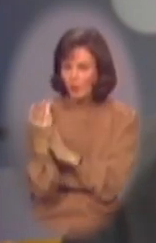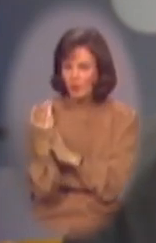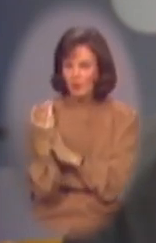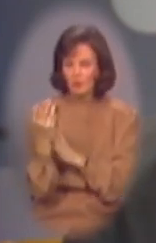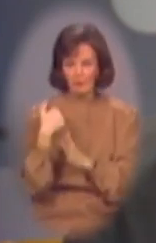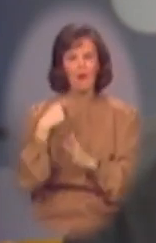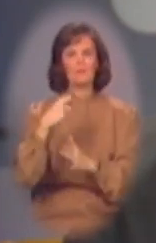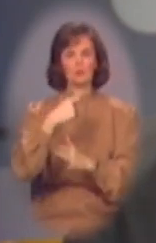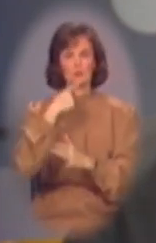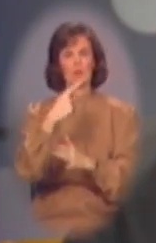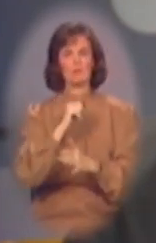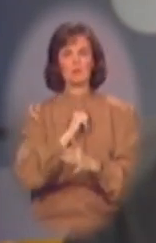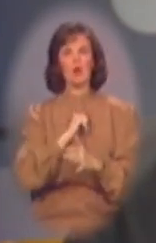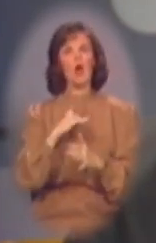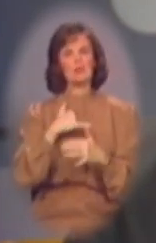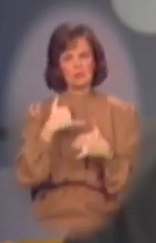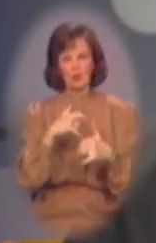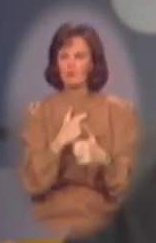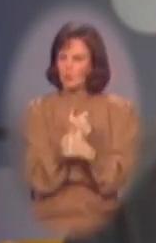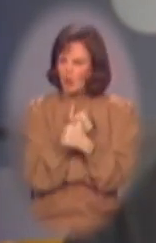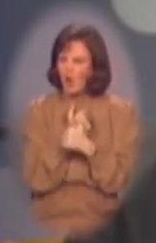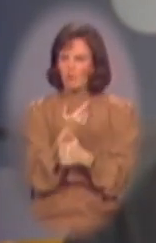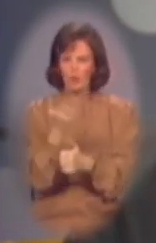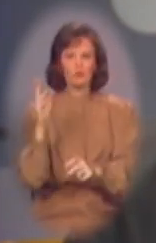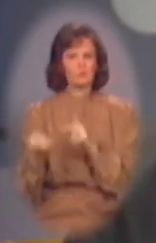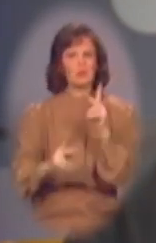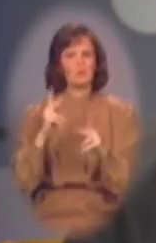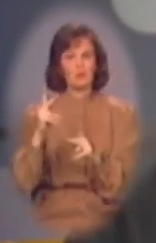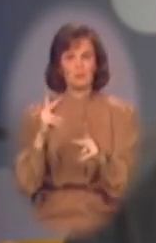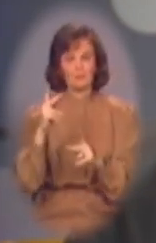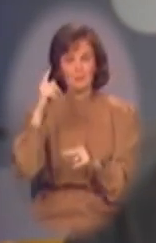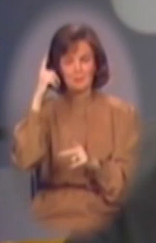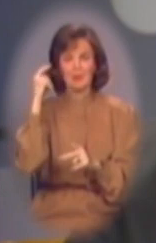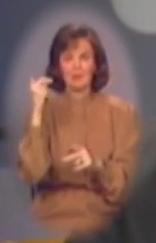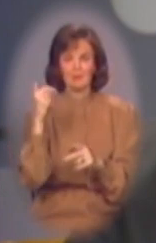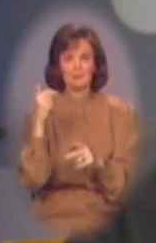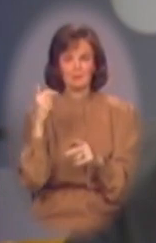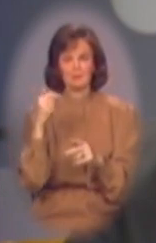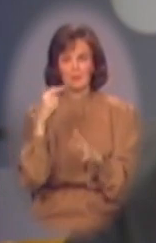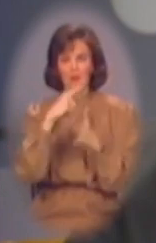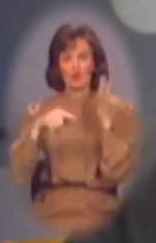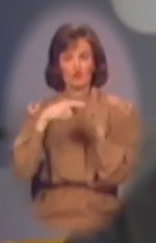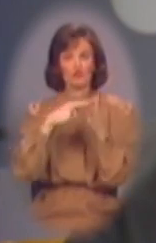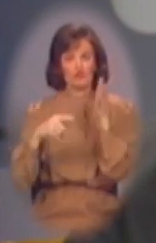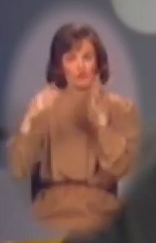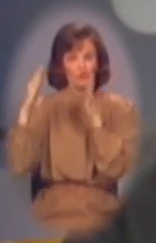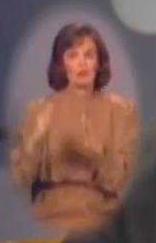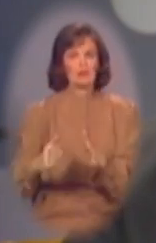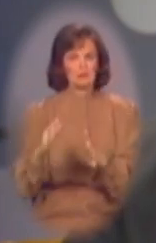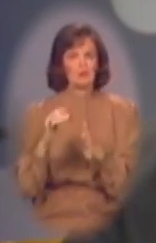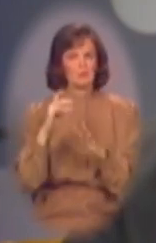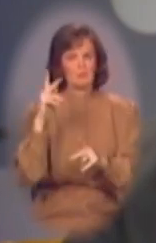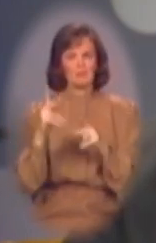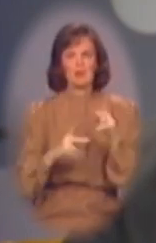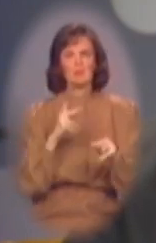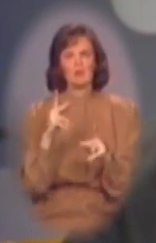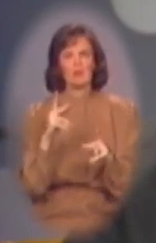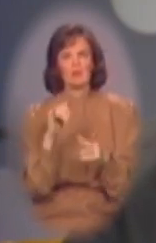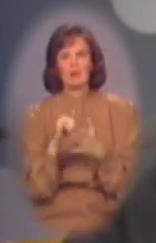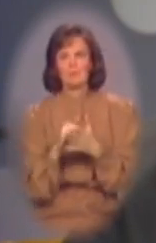You have to say to yourself, I still have to love those people because, uh, you're very critics, uh, those who might, uh,